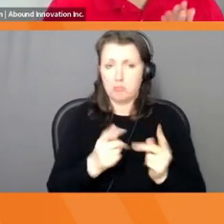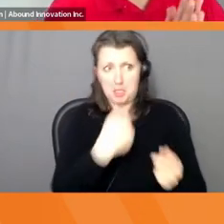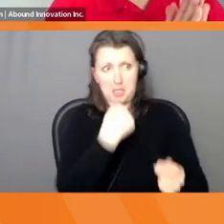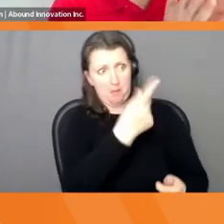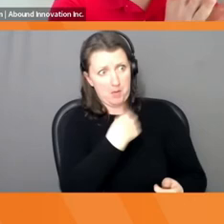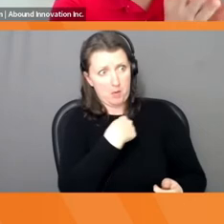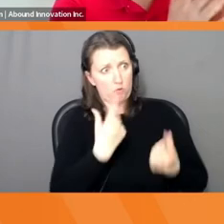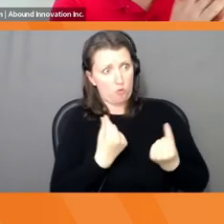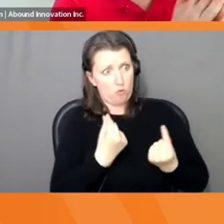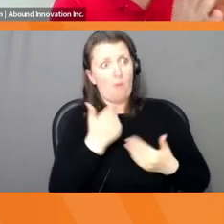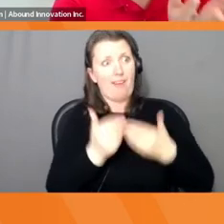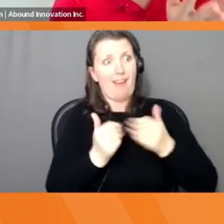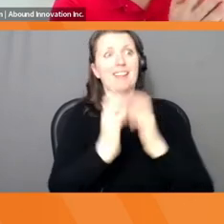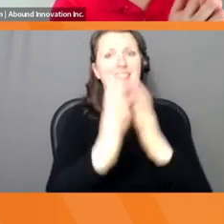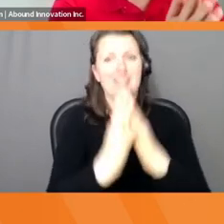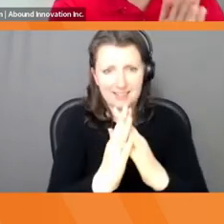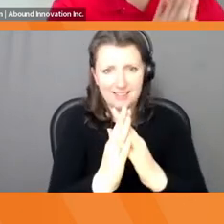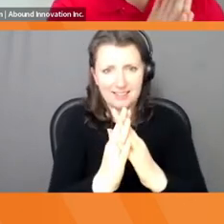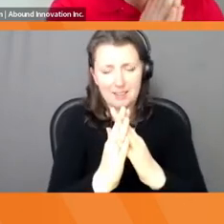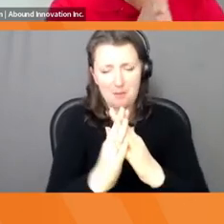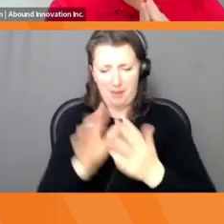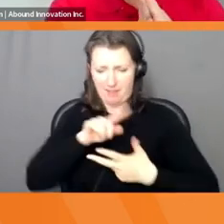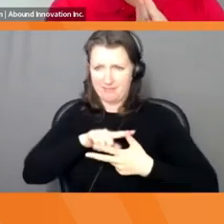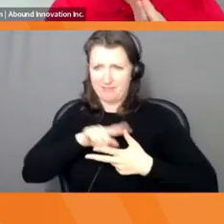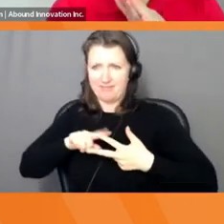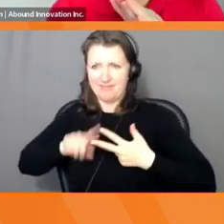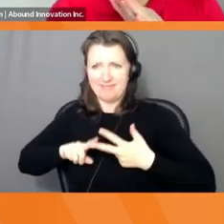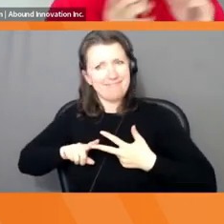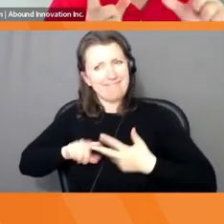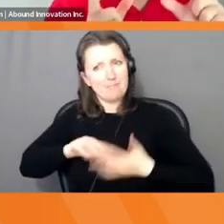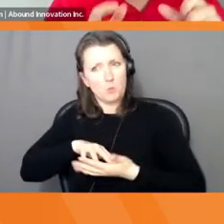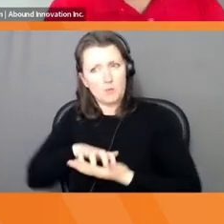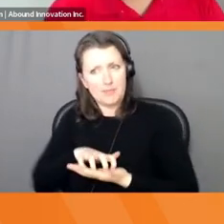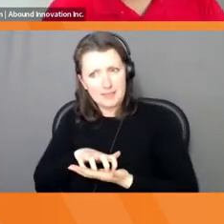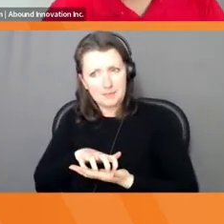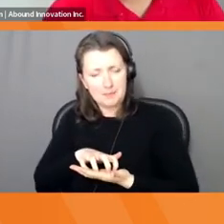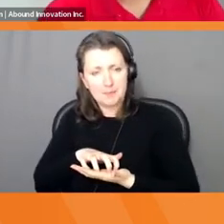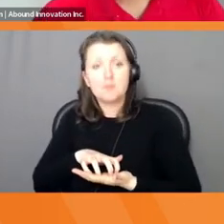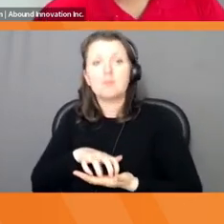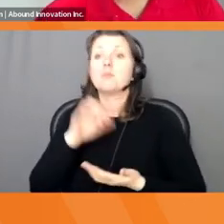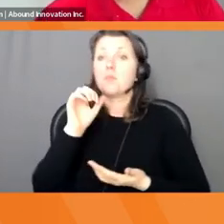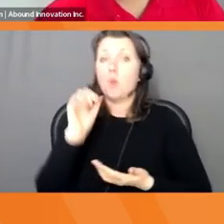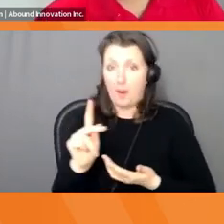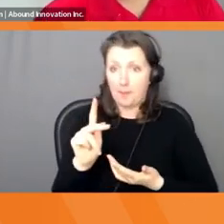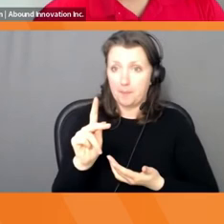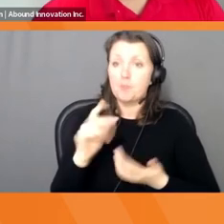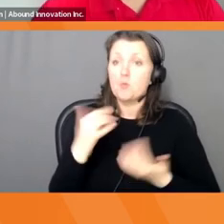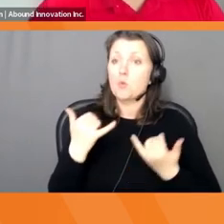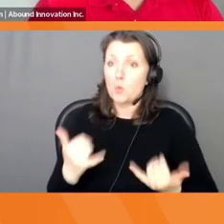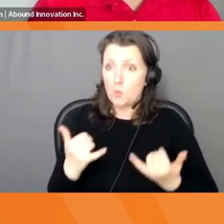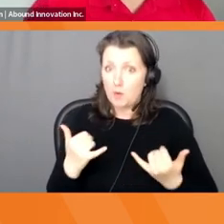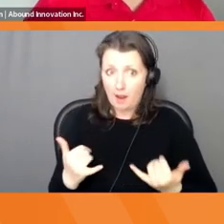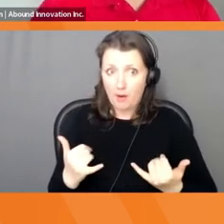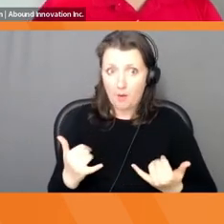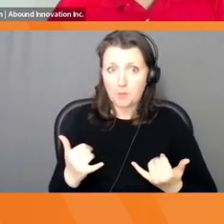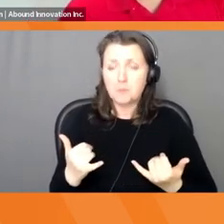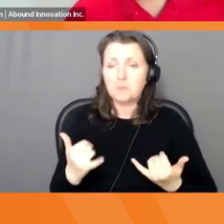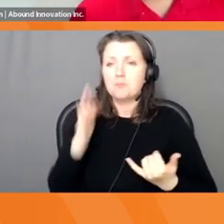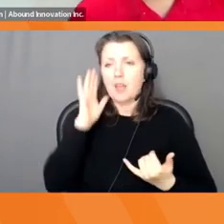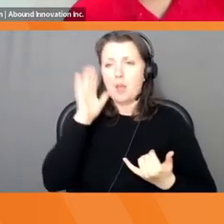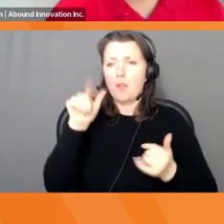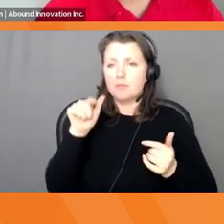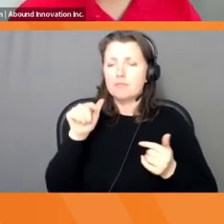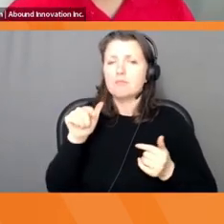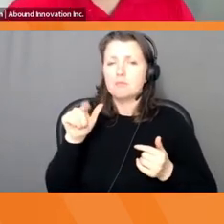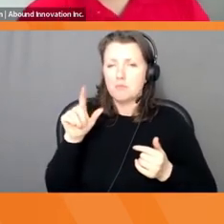now about how to innovate with a tool. And I can I'm going to give you one and we're going to give you a little practice. So this will be